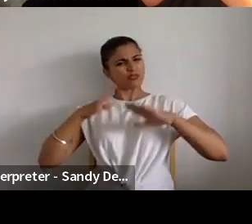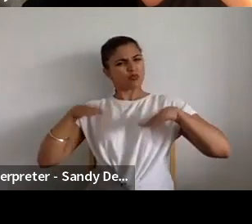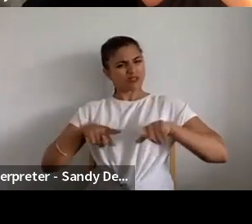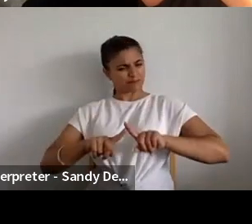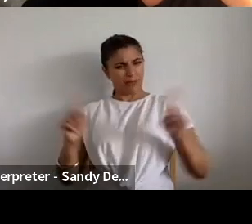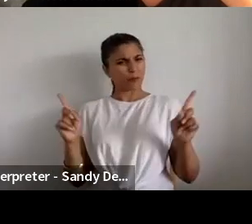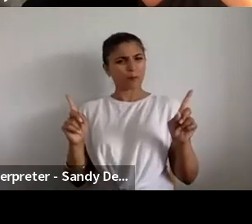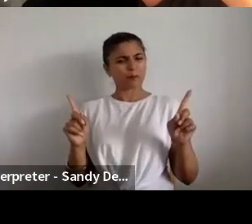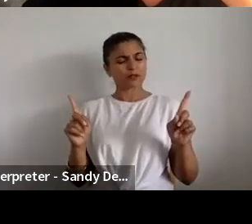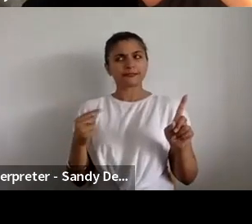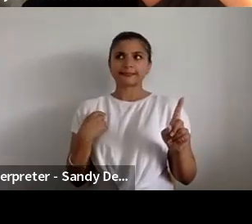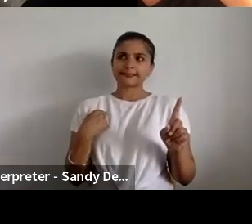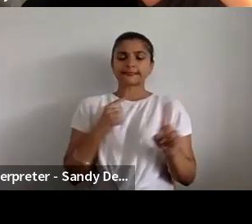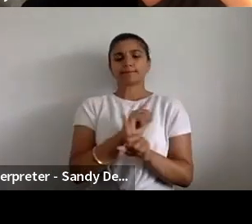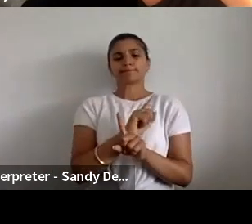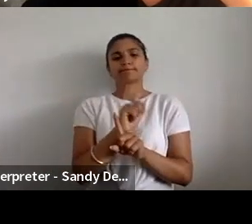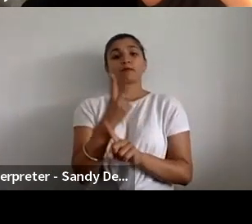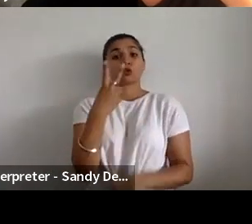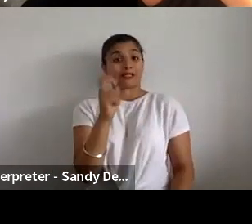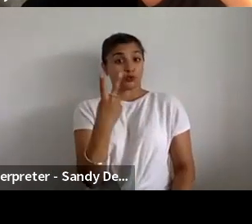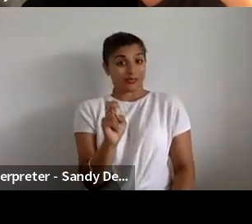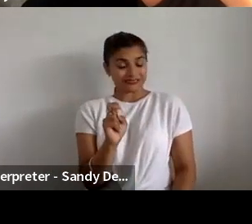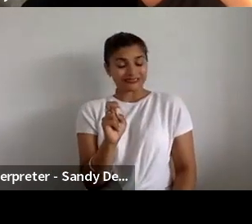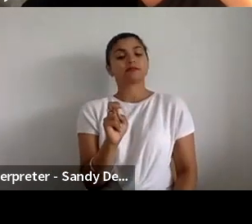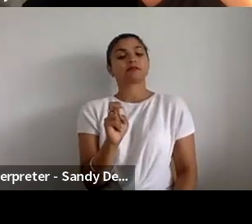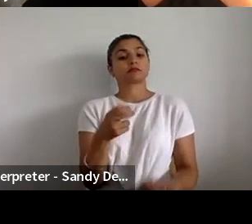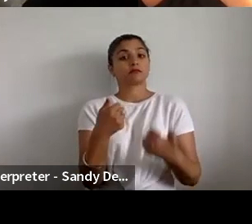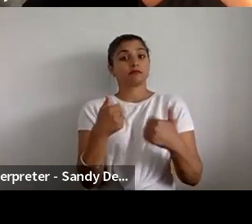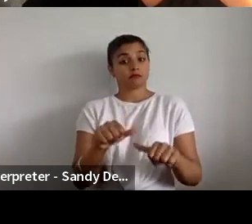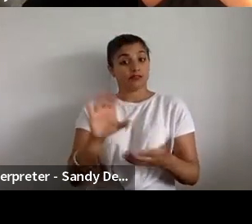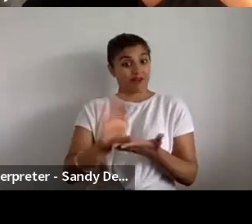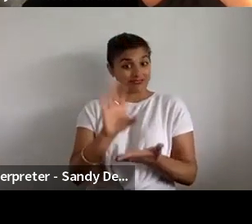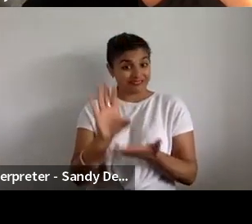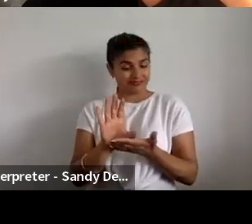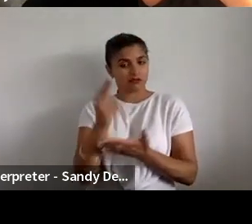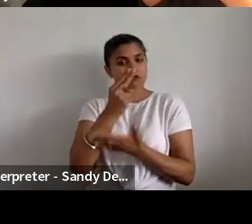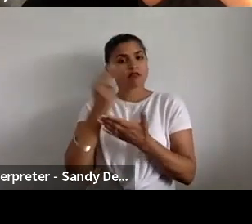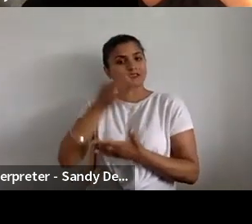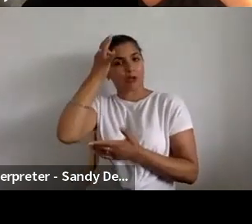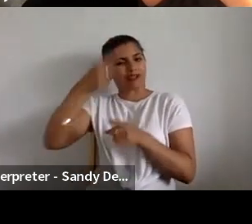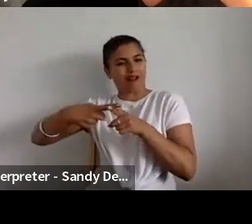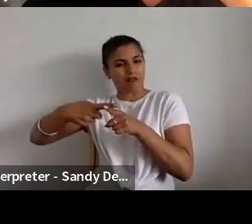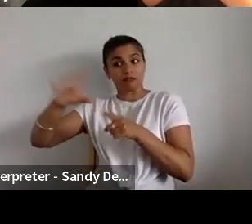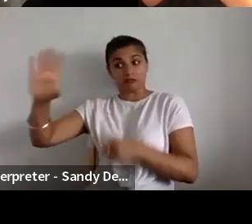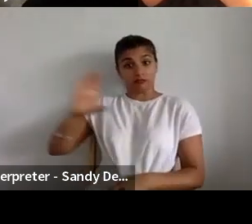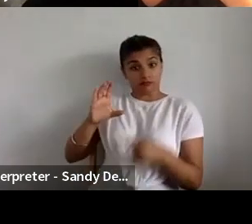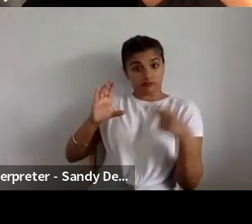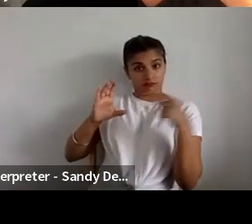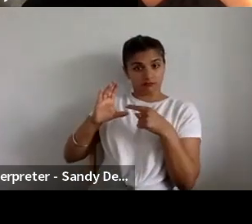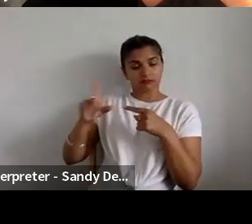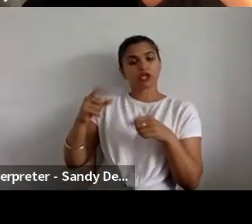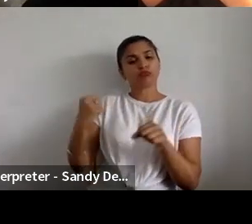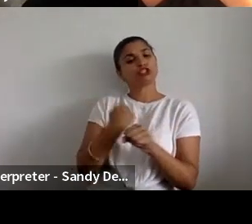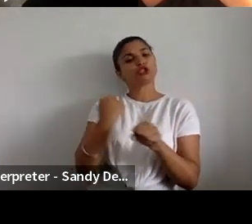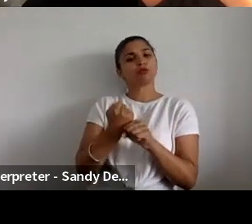Then in 2020 we got some funding from Arts Council England for a project that was called Producing for the End of the World